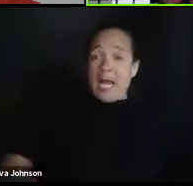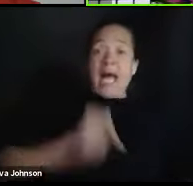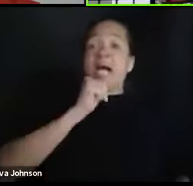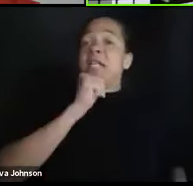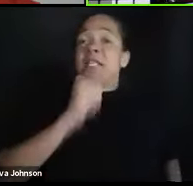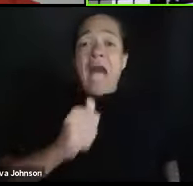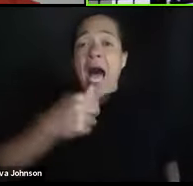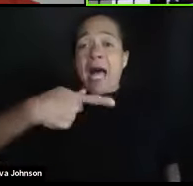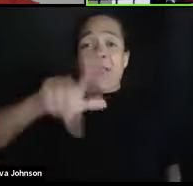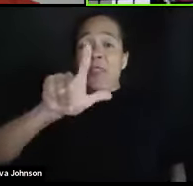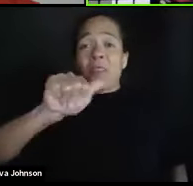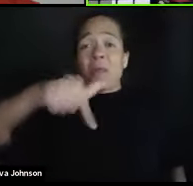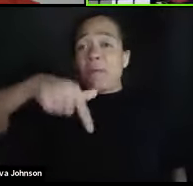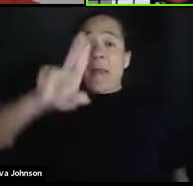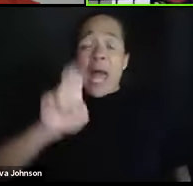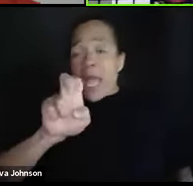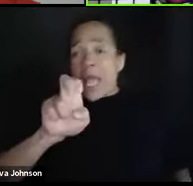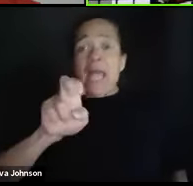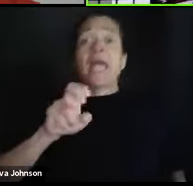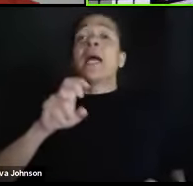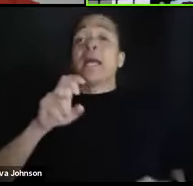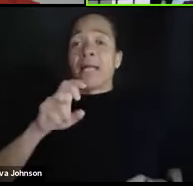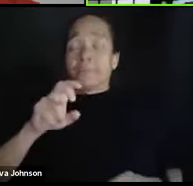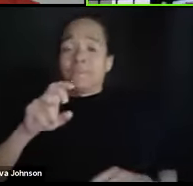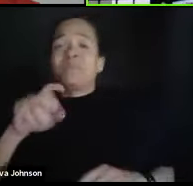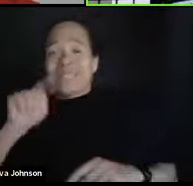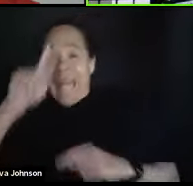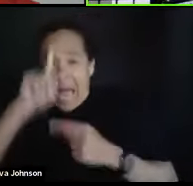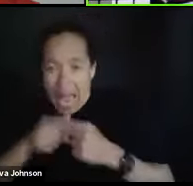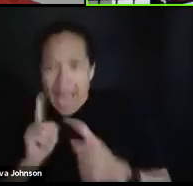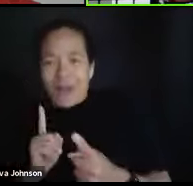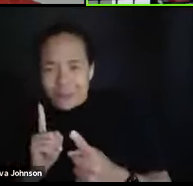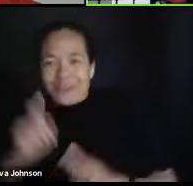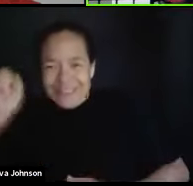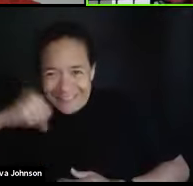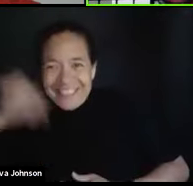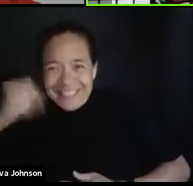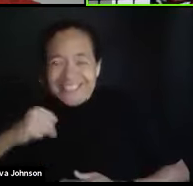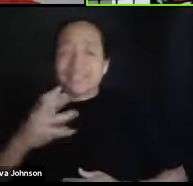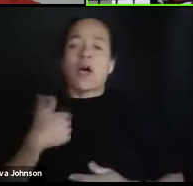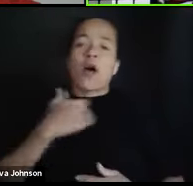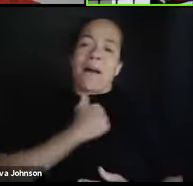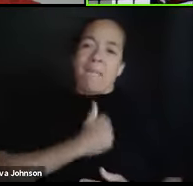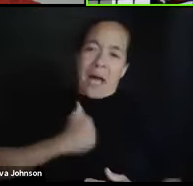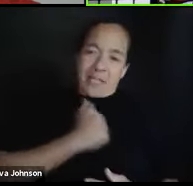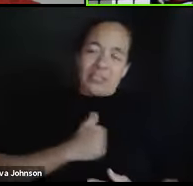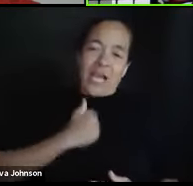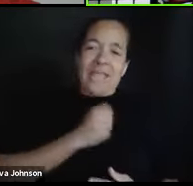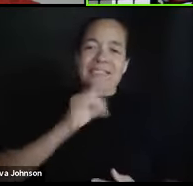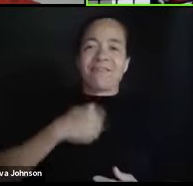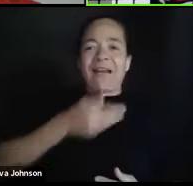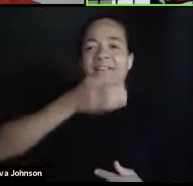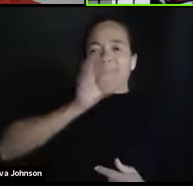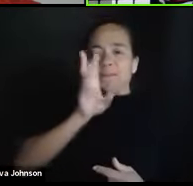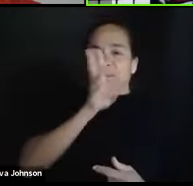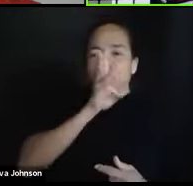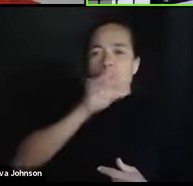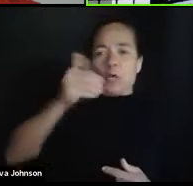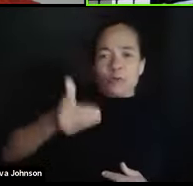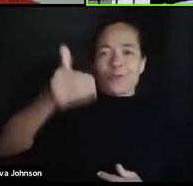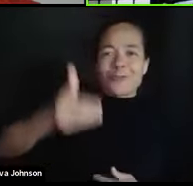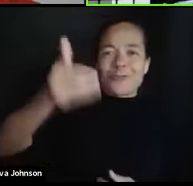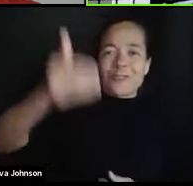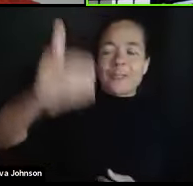swig some water or do something like that. So from the very beginning, I've been faculty here at the University